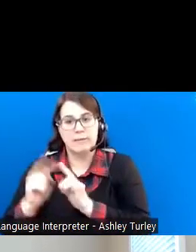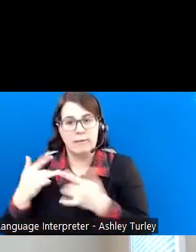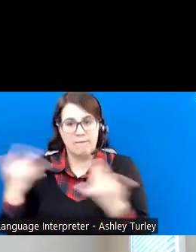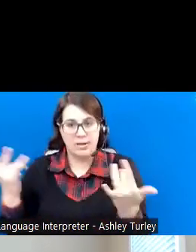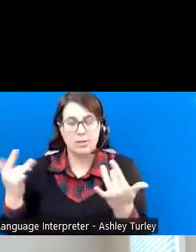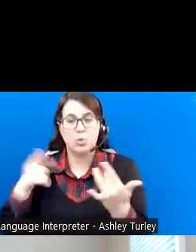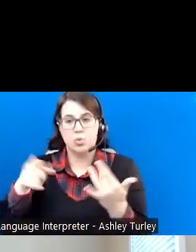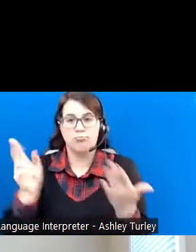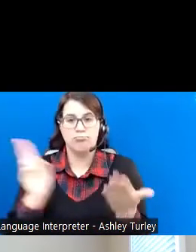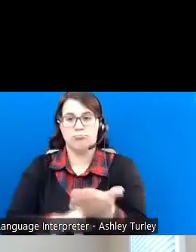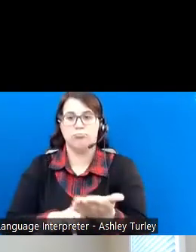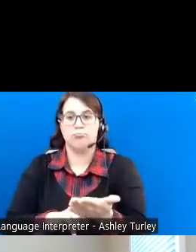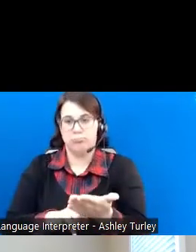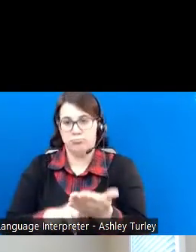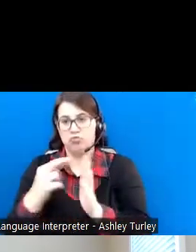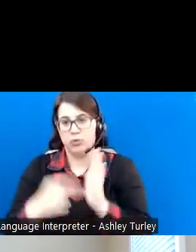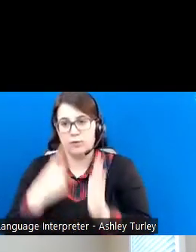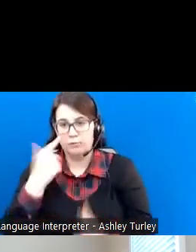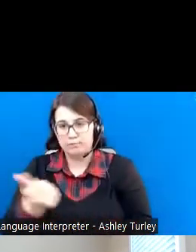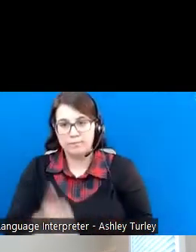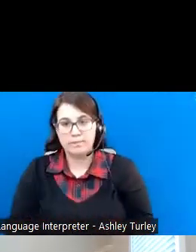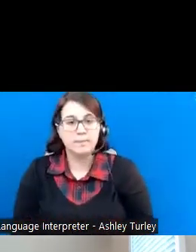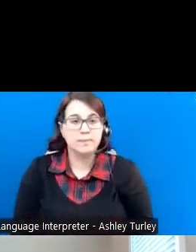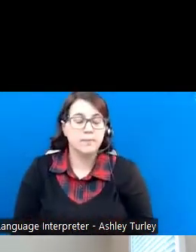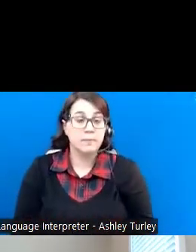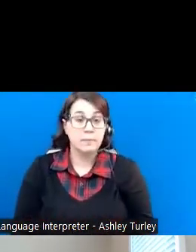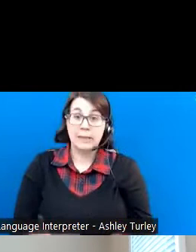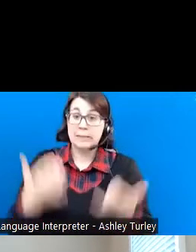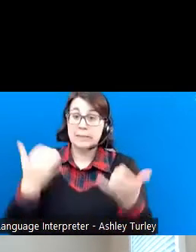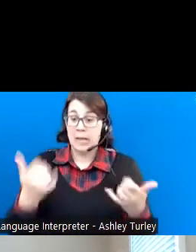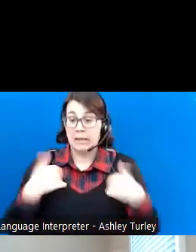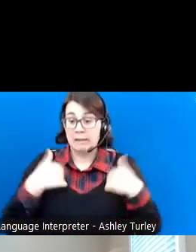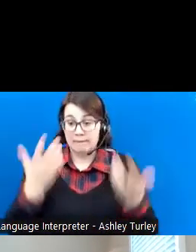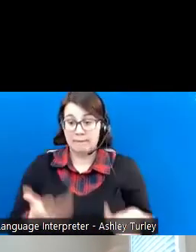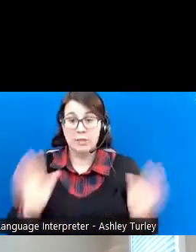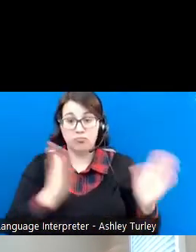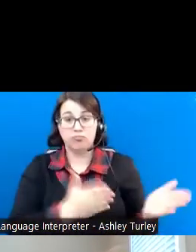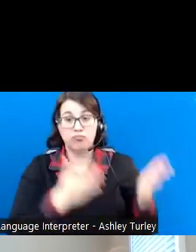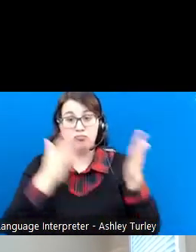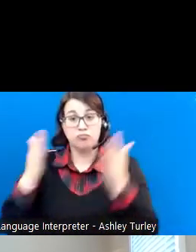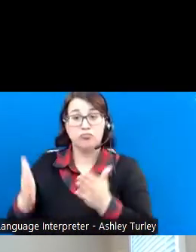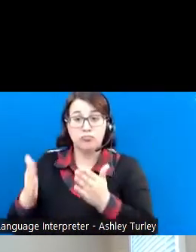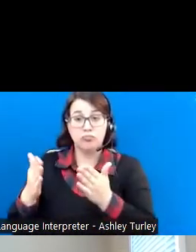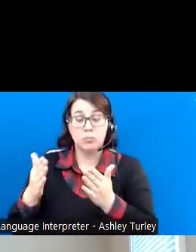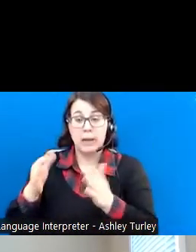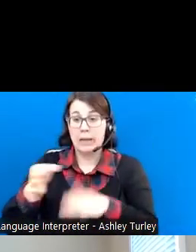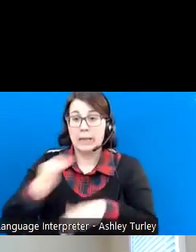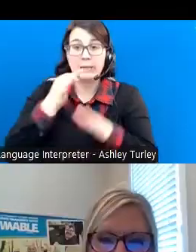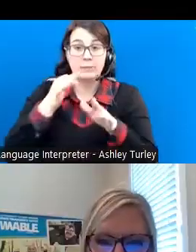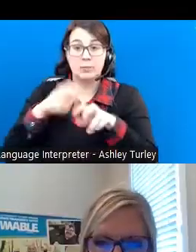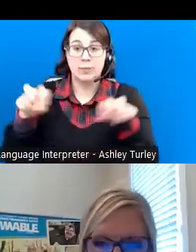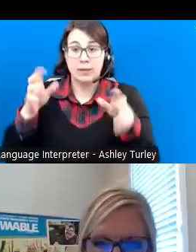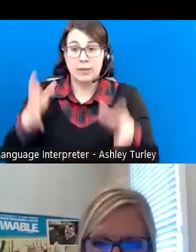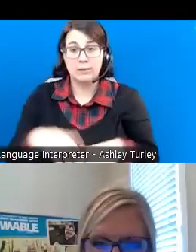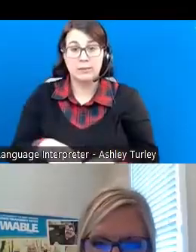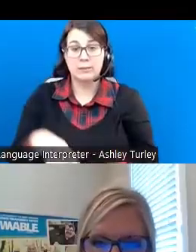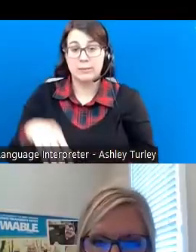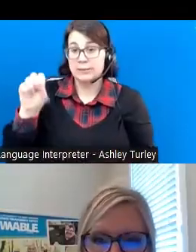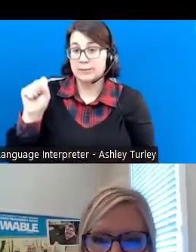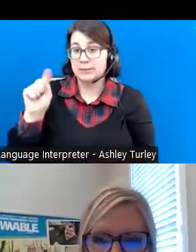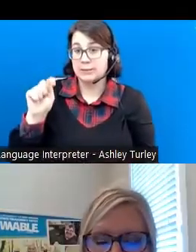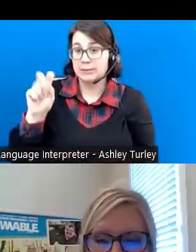register. So now let's move to our next expert panelist. We have Steve Wiseman,